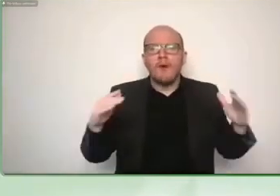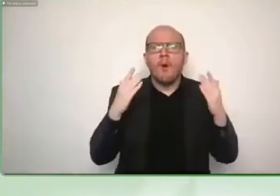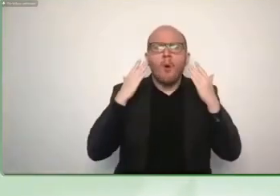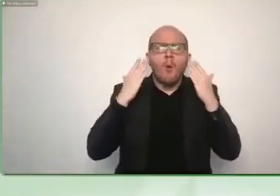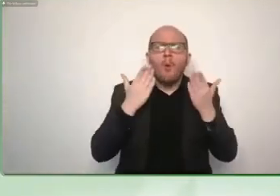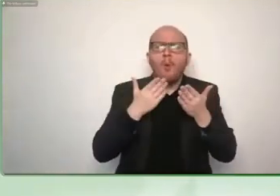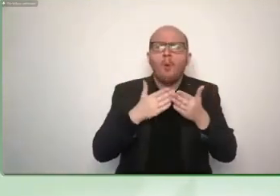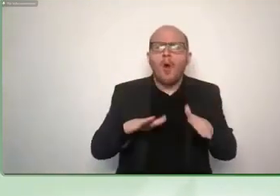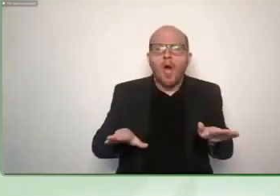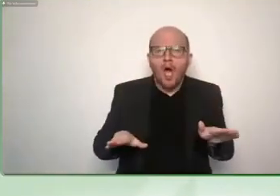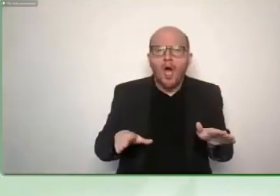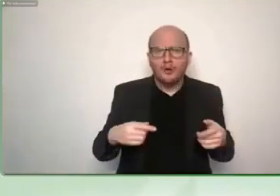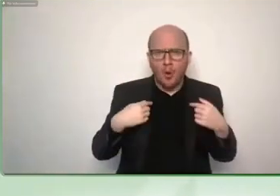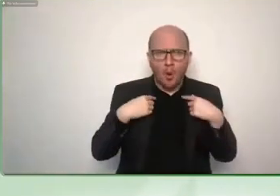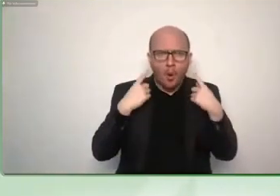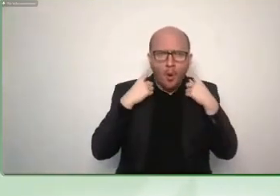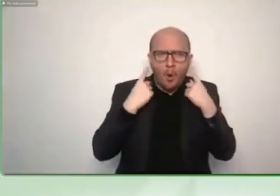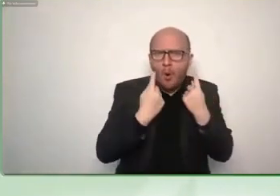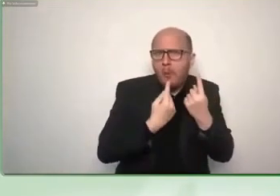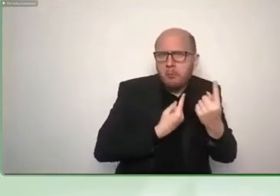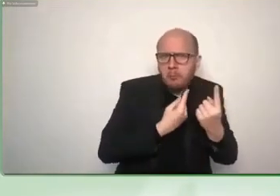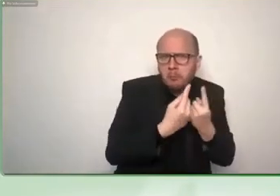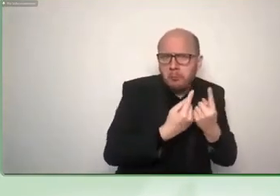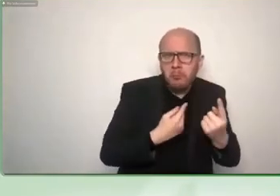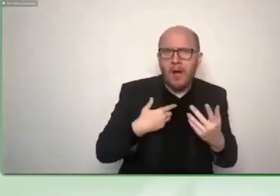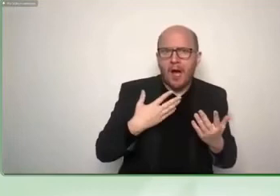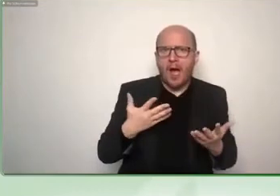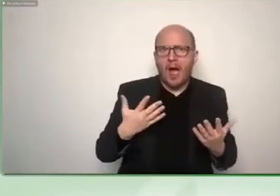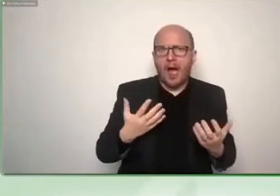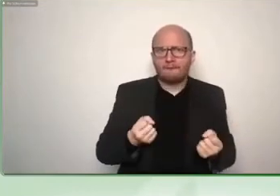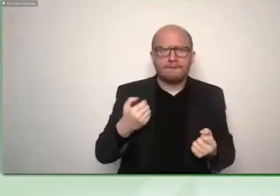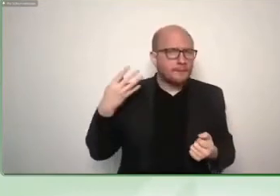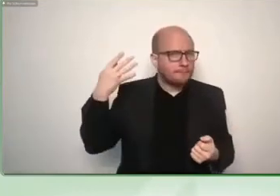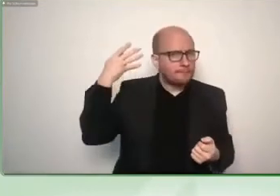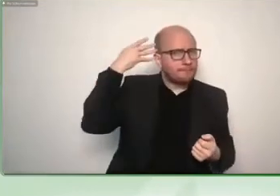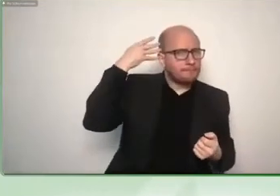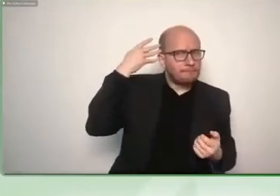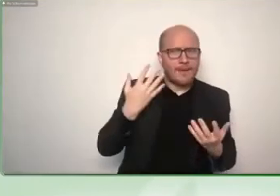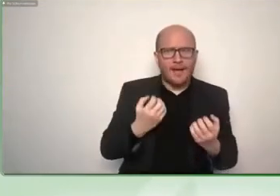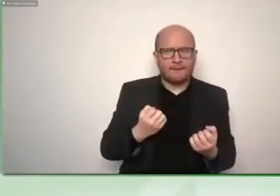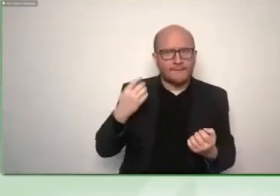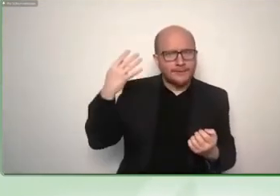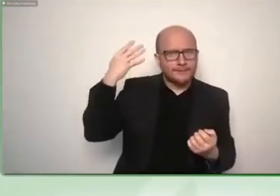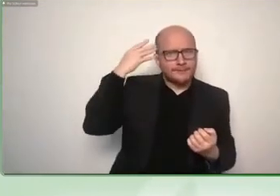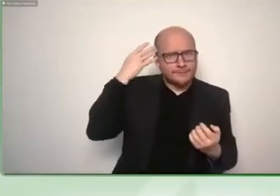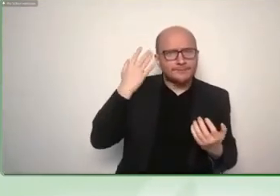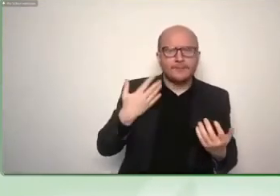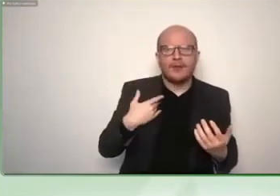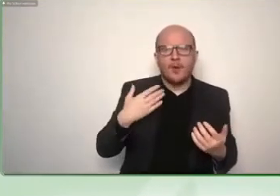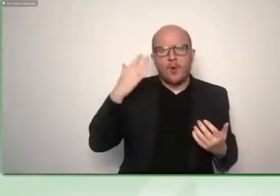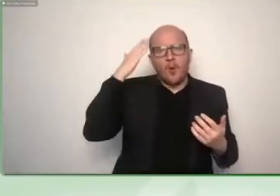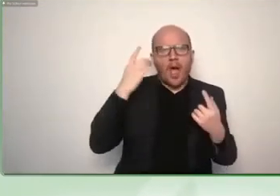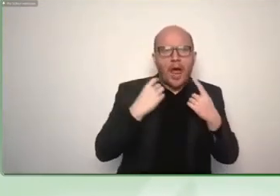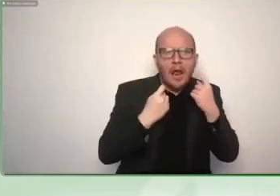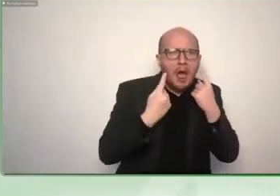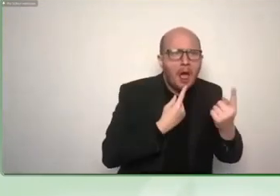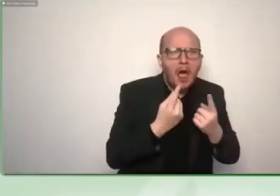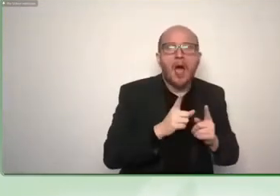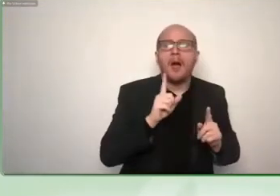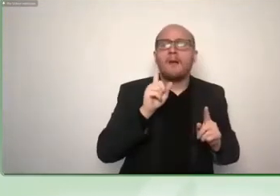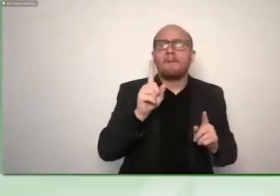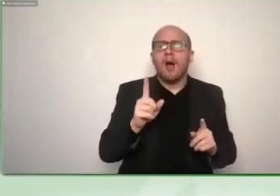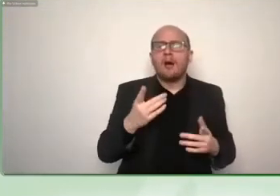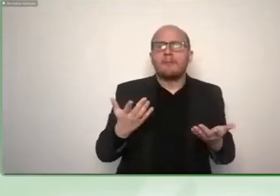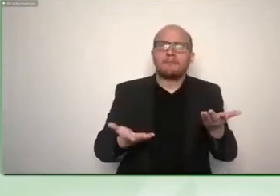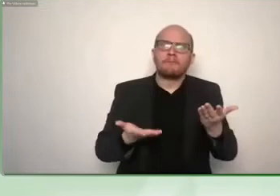with my implant well enough but um if there are crowds or at the station at the airport